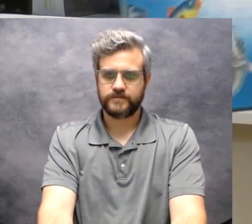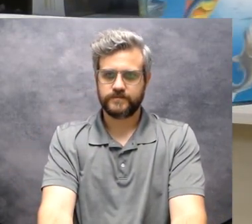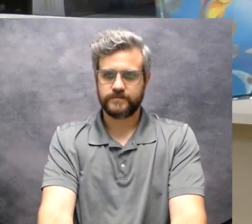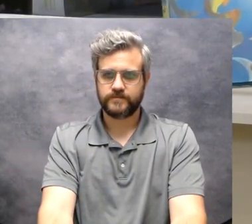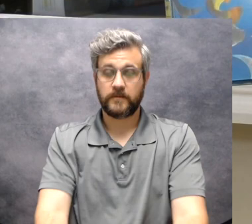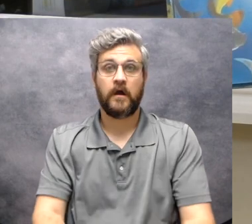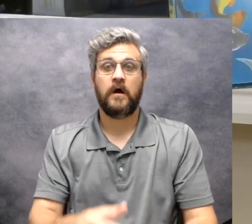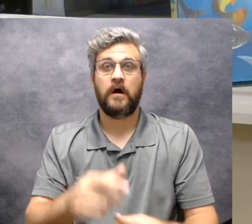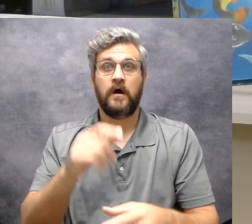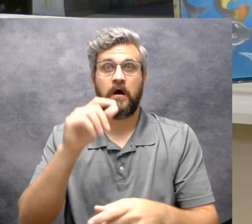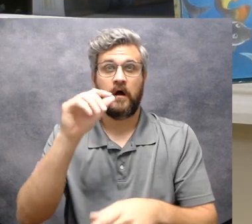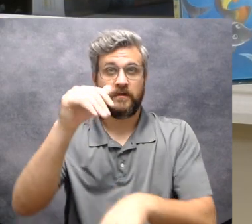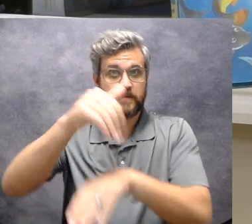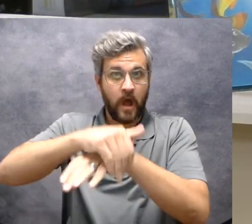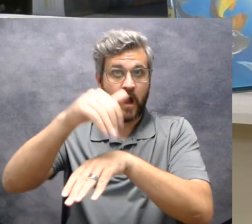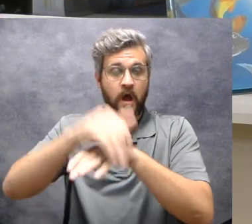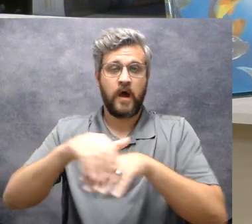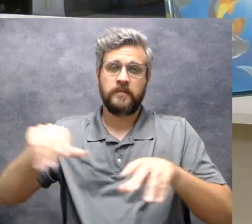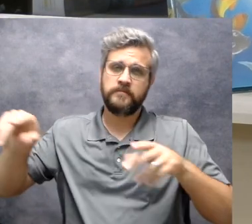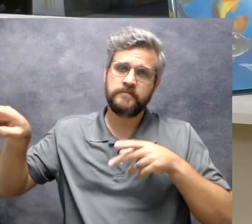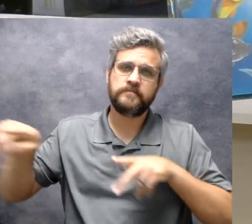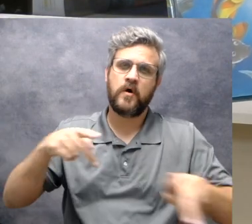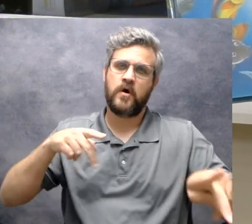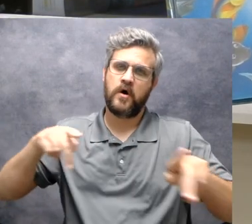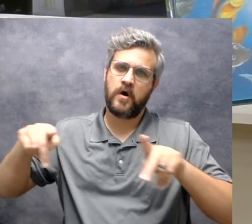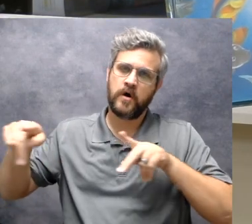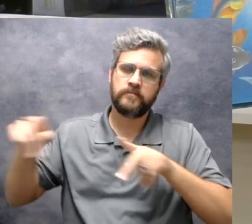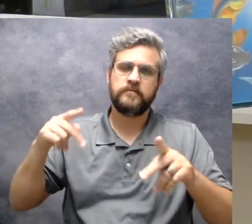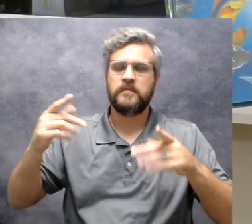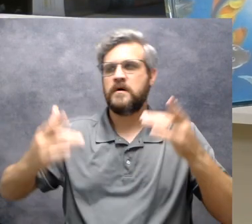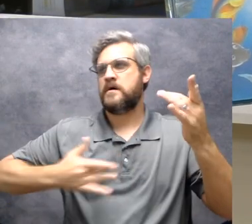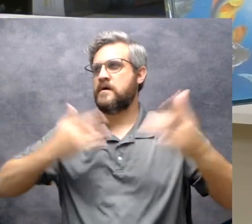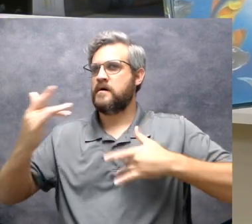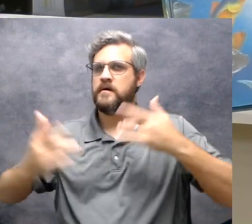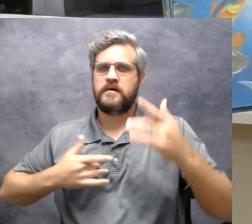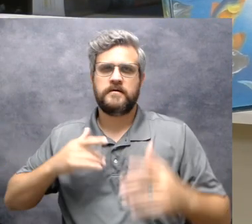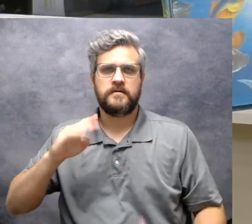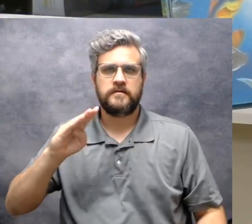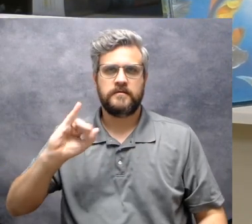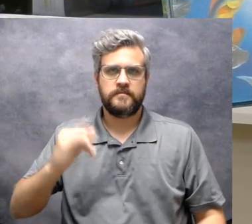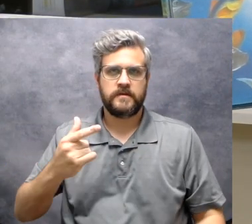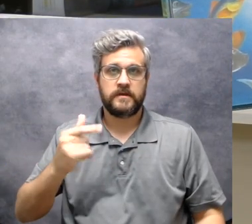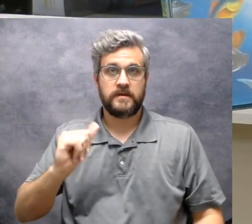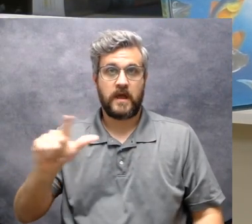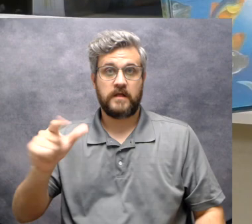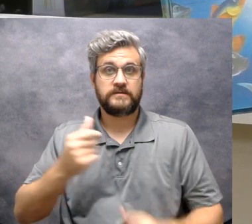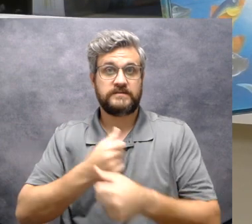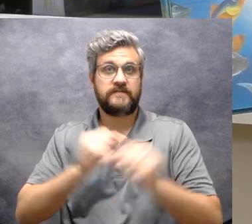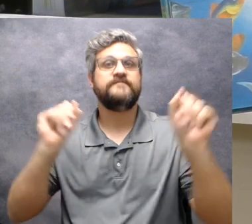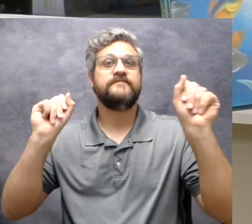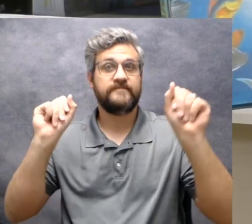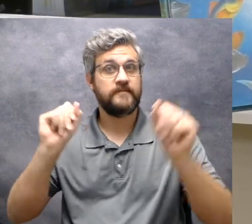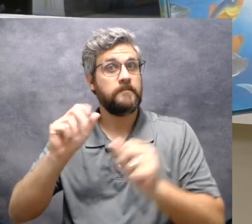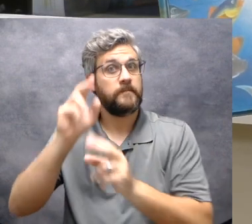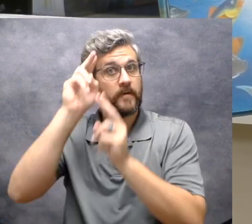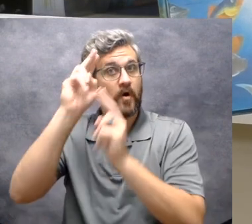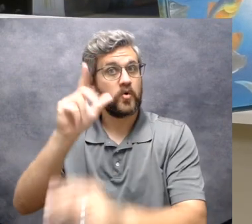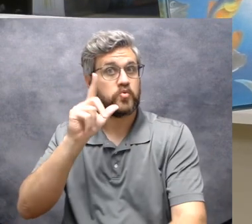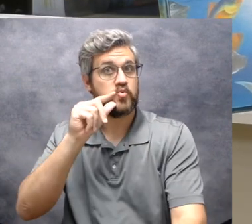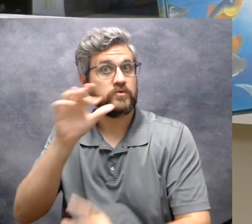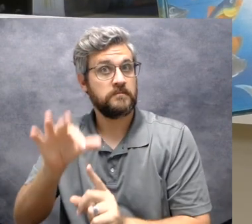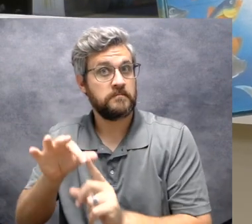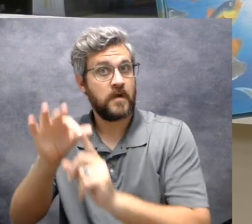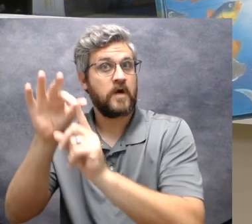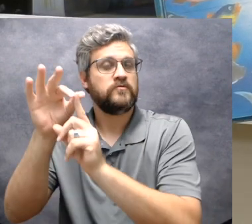There was a party that night. Everyone was happy that Big Al was safe. But the guest of honor was Shrimpy,